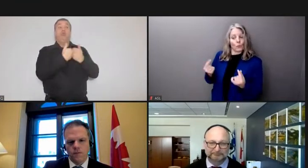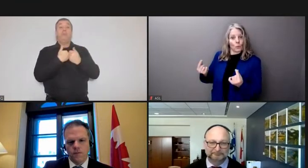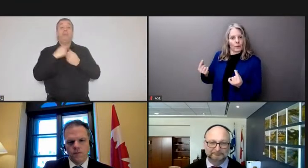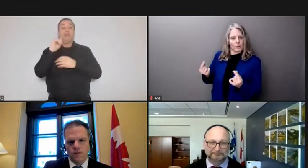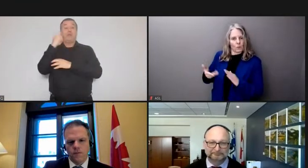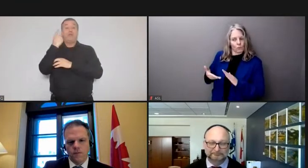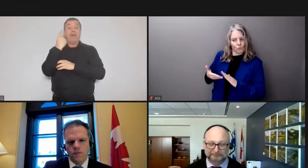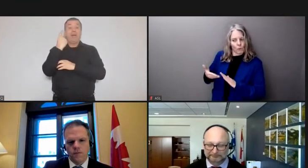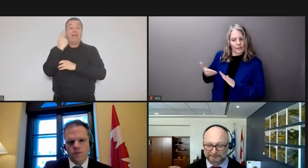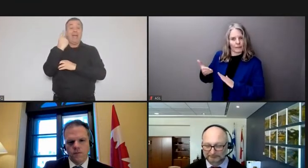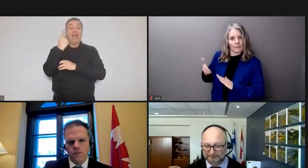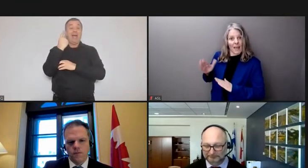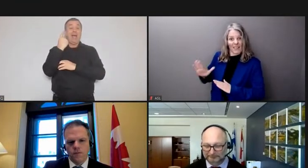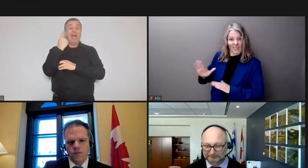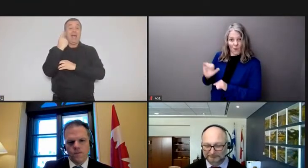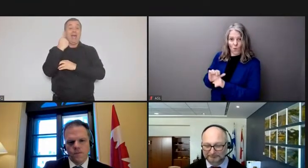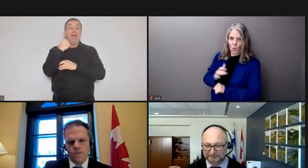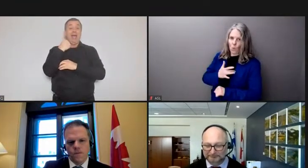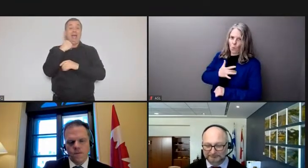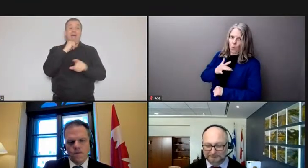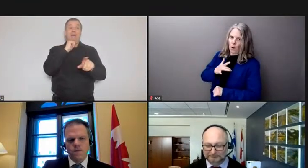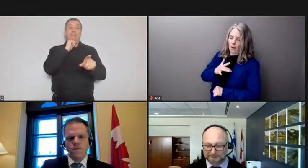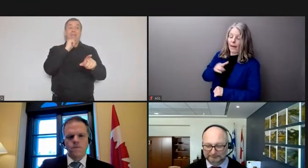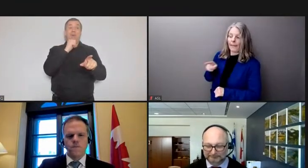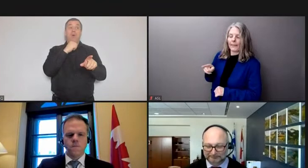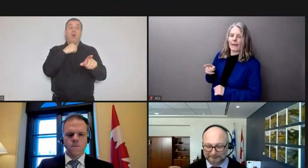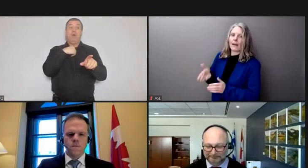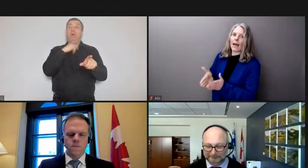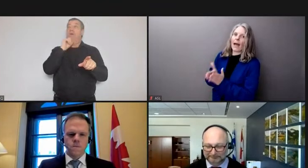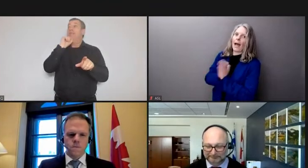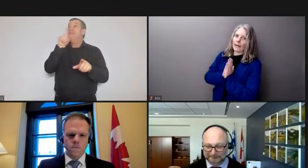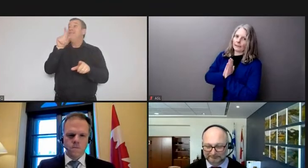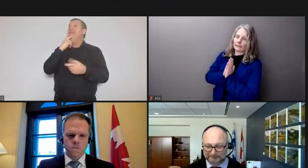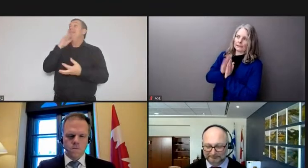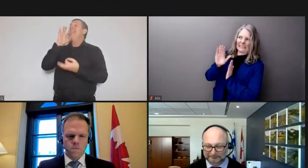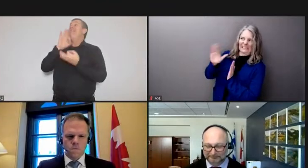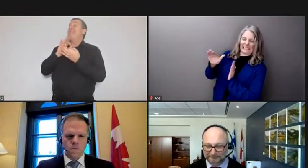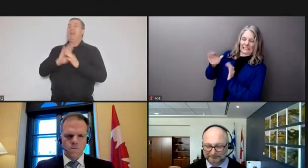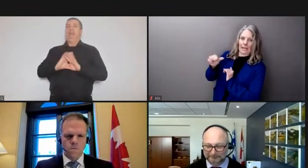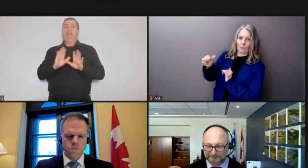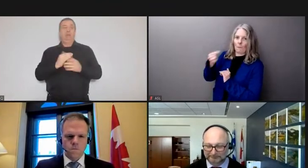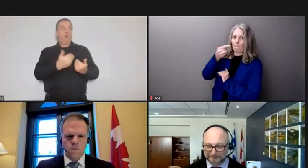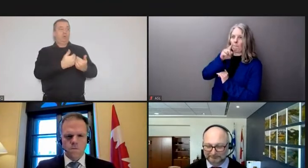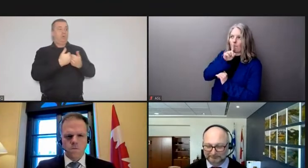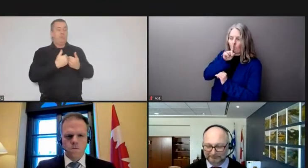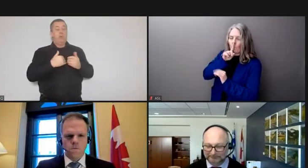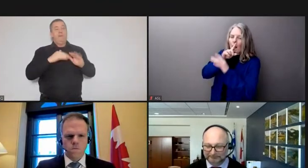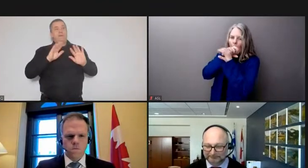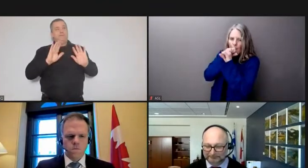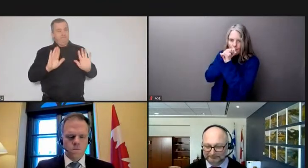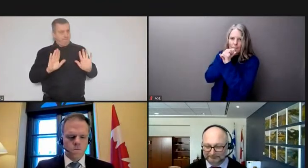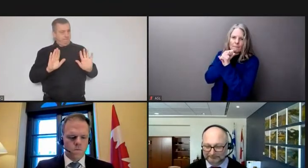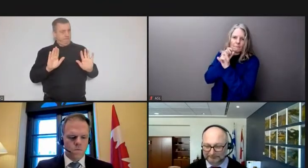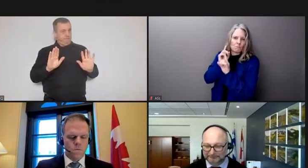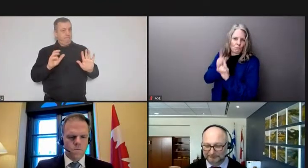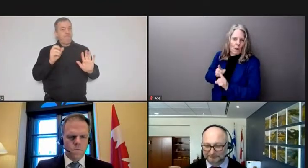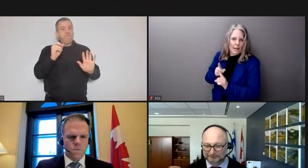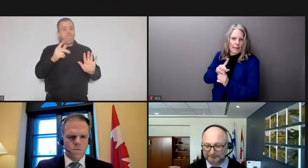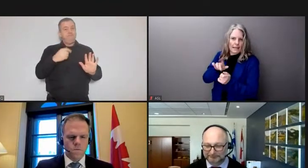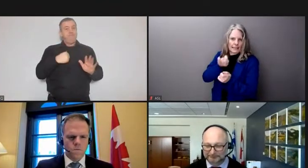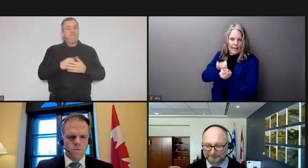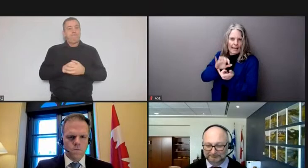de ne pas entrer dans les détails. Alors, on doit